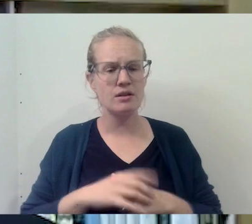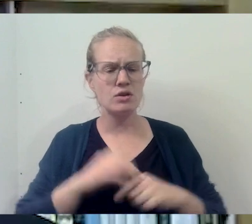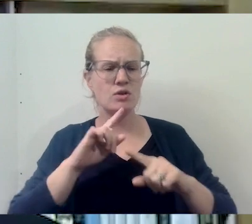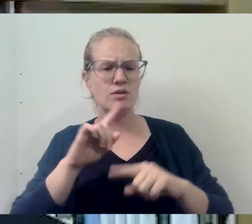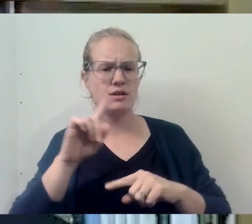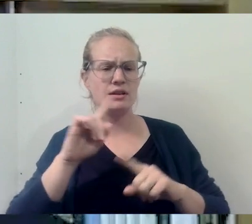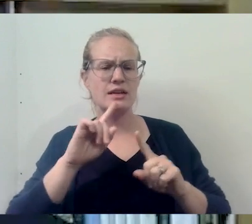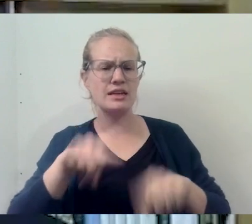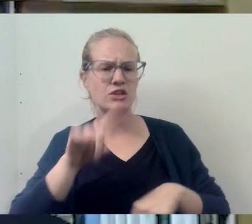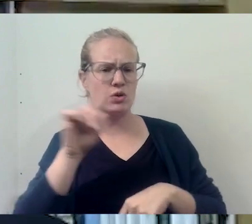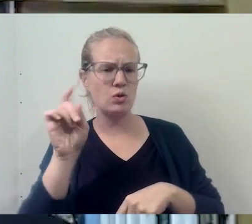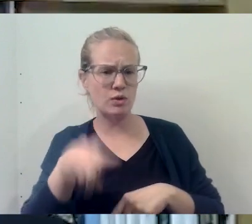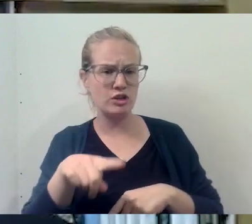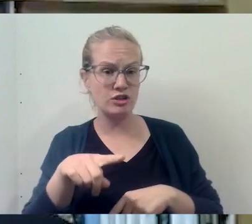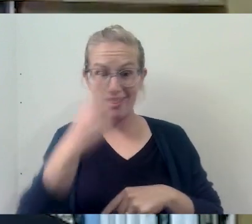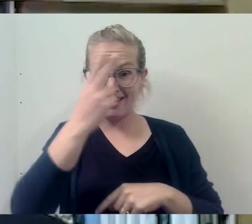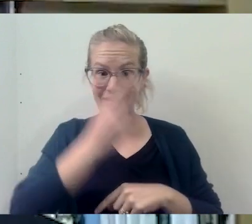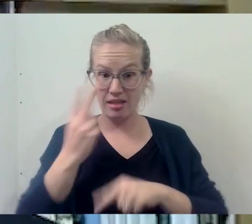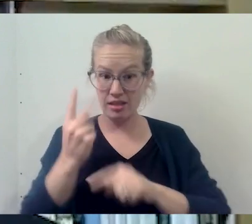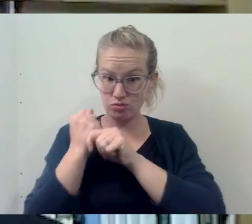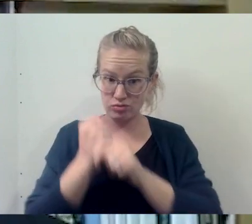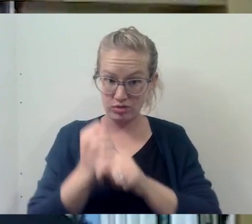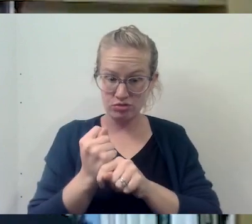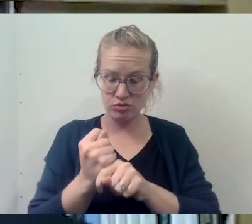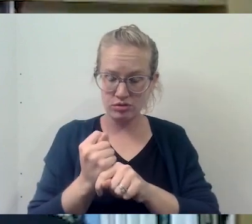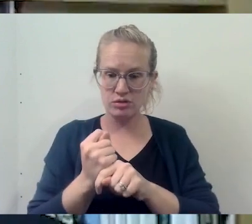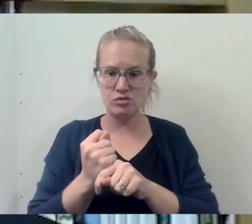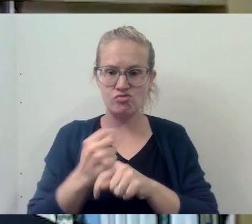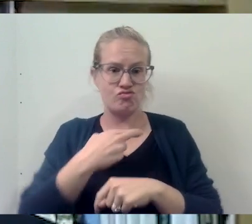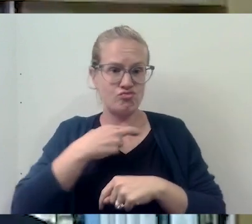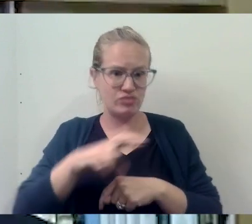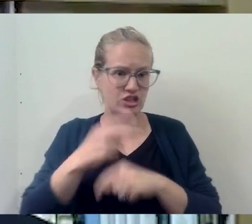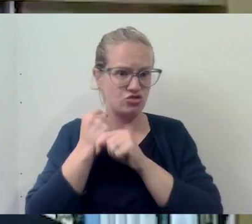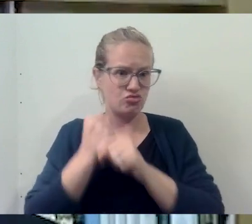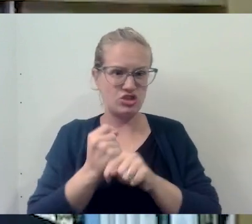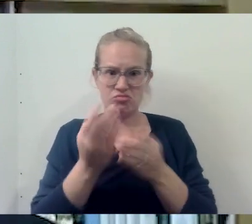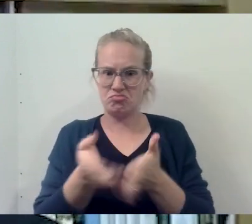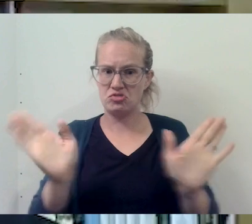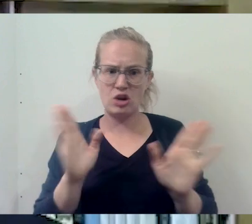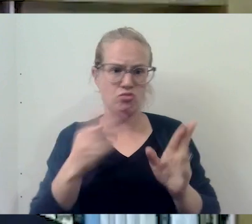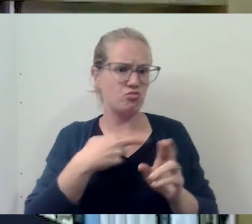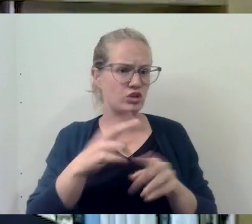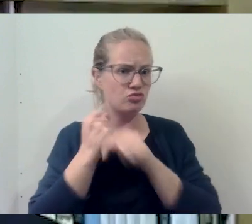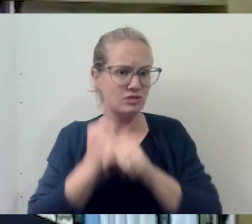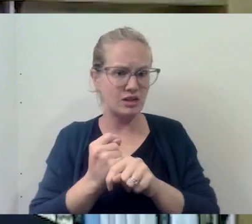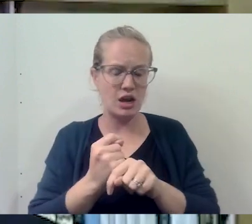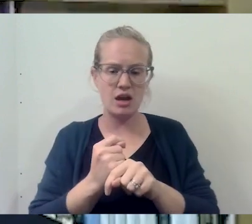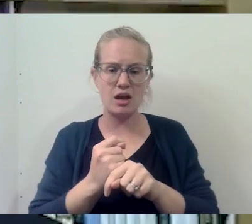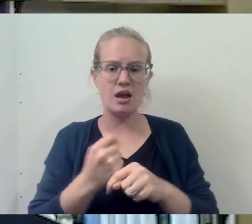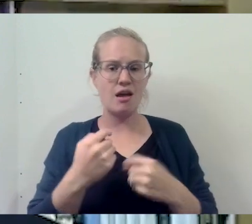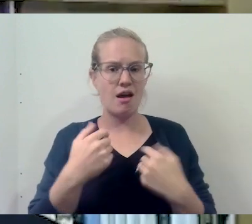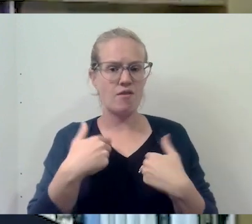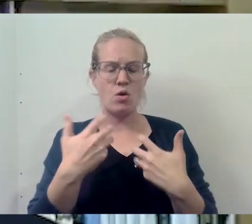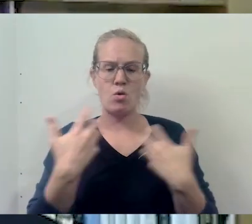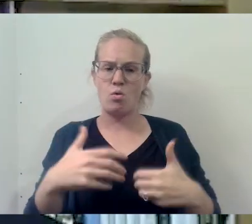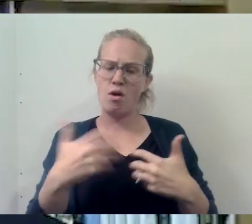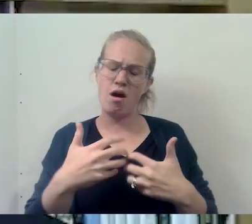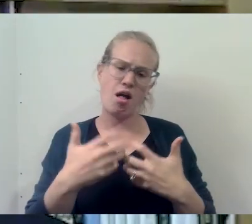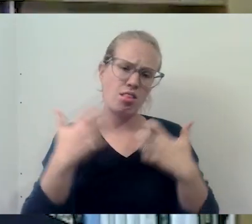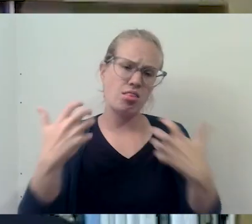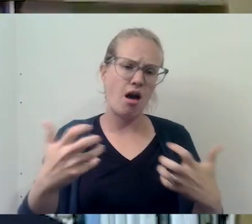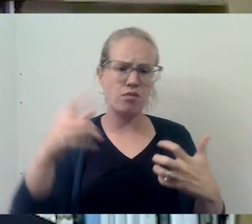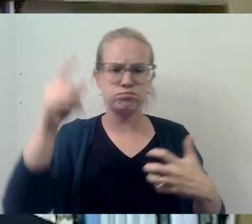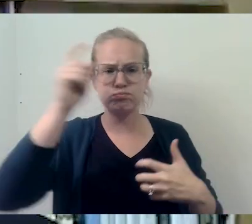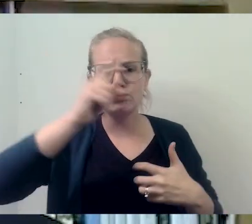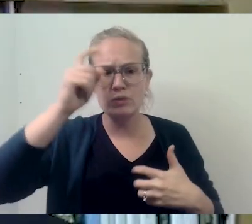think the Catholic tradition and religious traditions in general have an awful lot of terrific wisdom